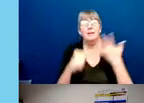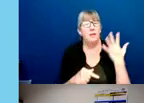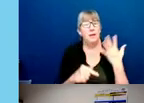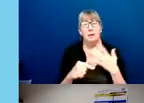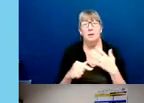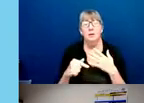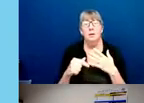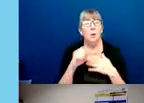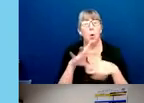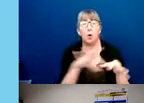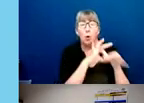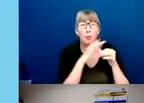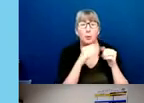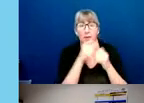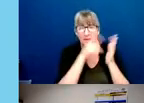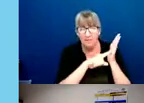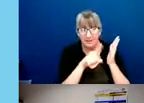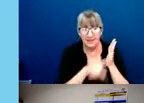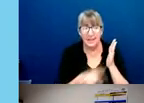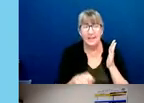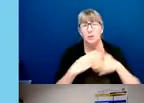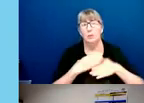way cooperates with an investigation.